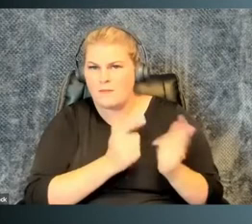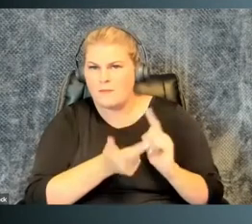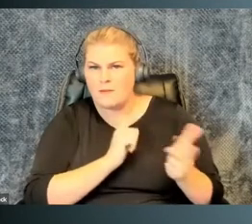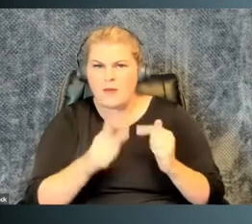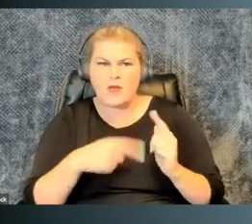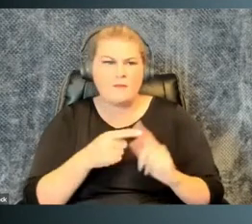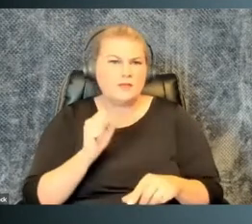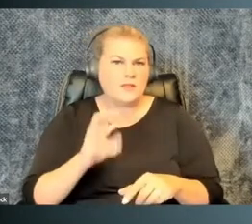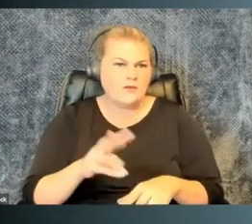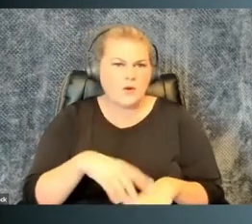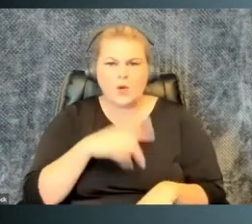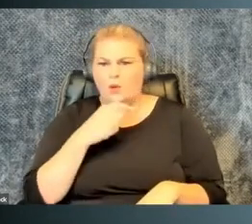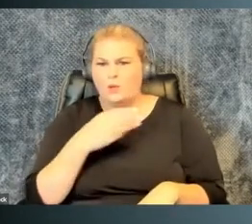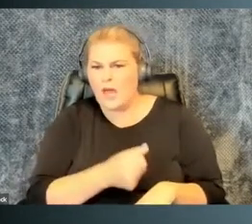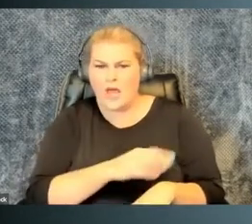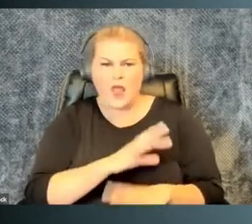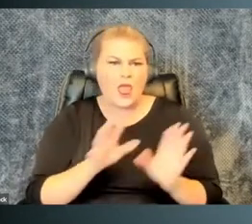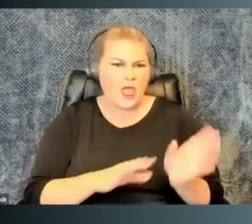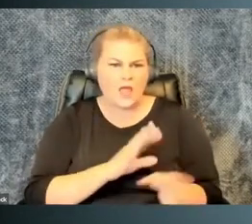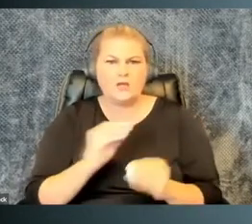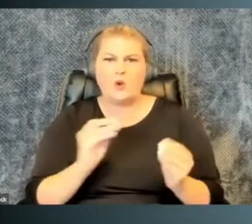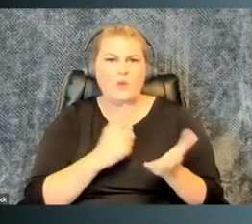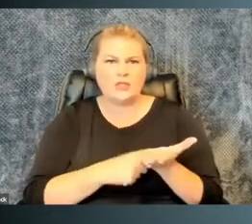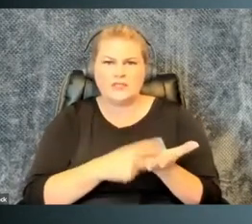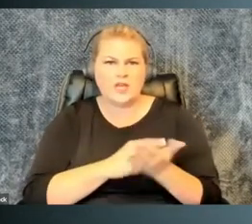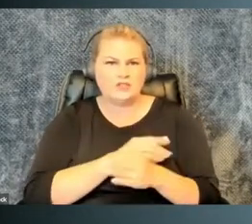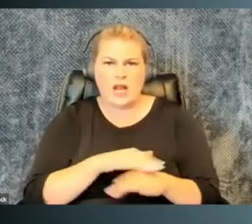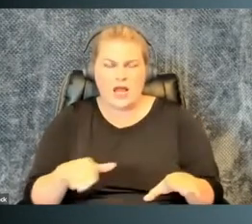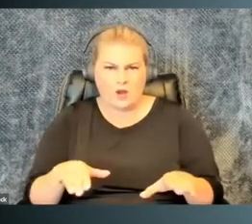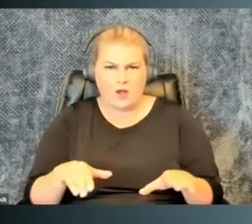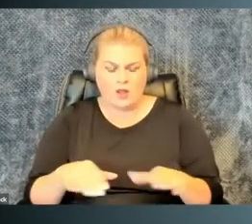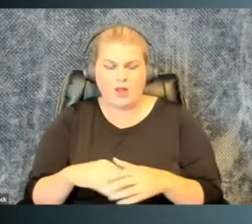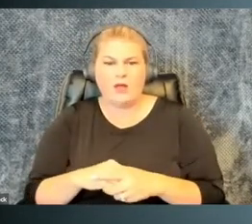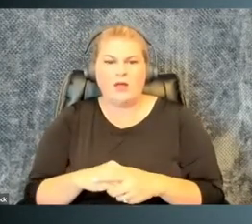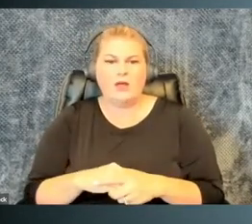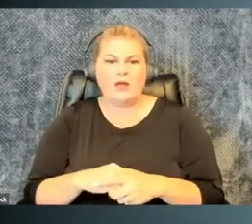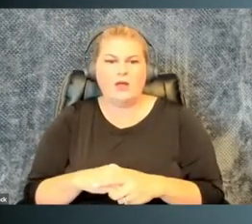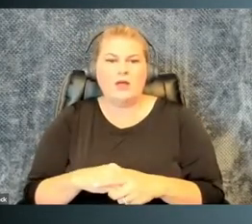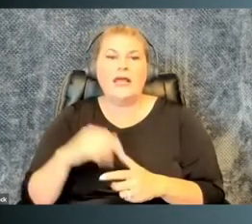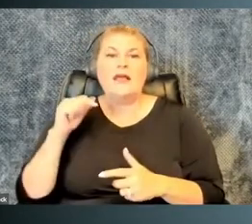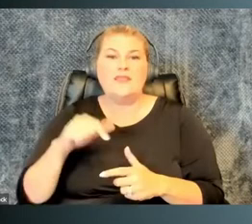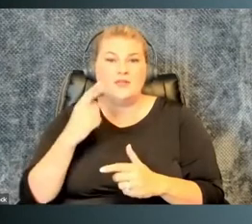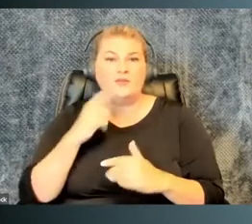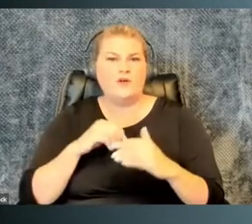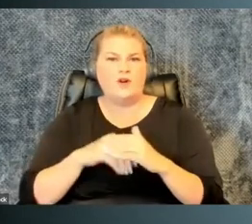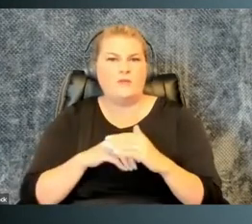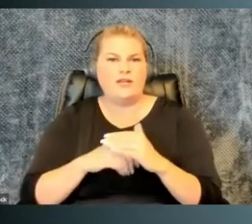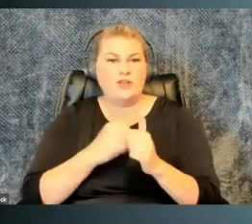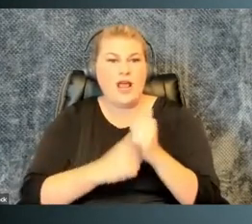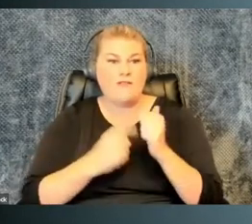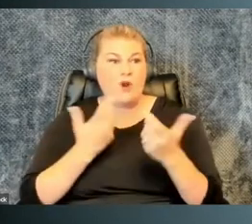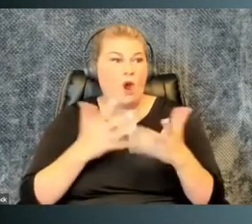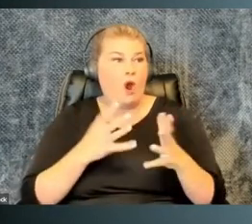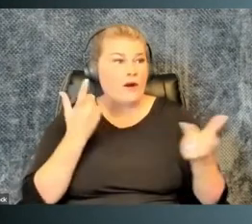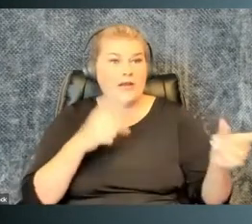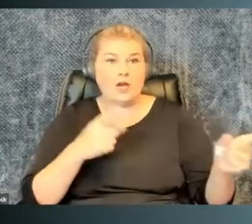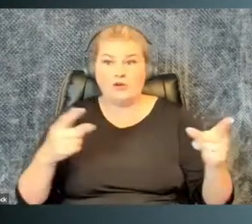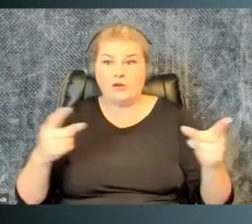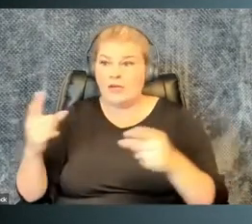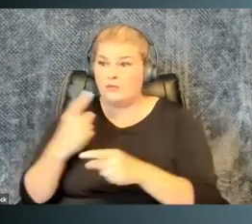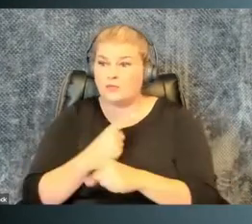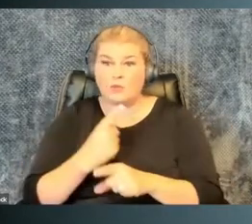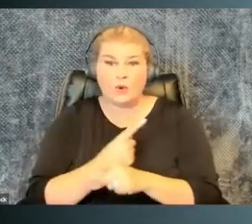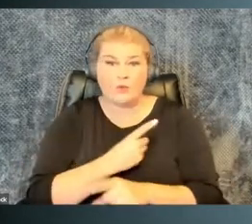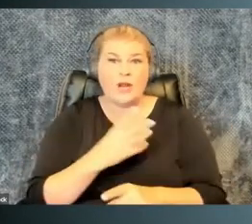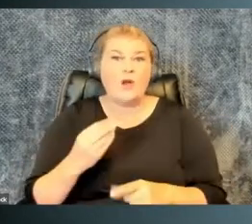no more going back and forth between units about the software and who might pay, no more discussion of it at all. This was for an accommodation that